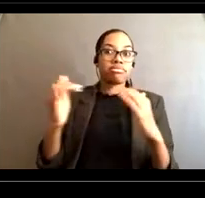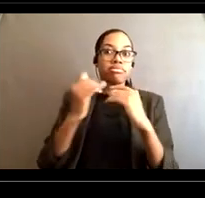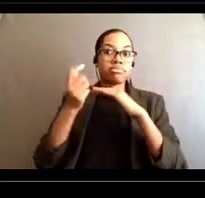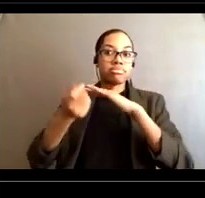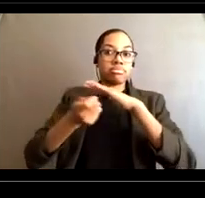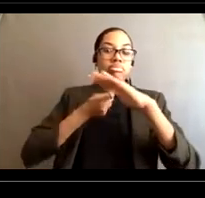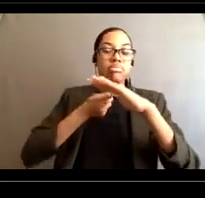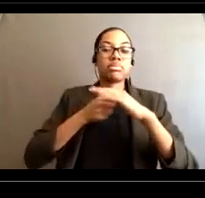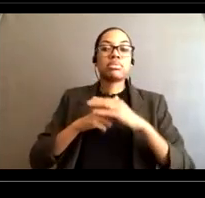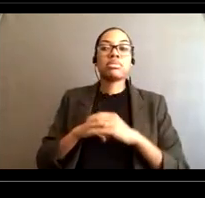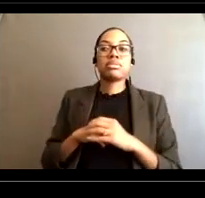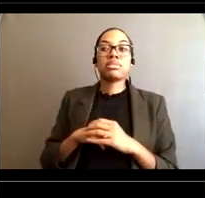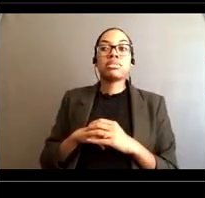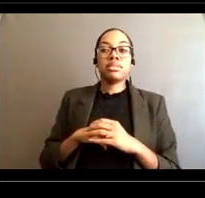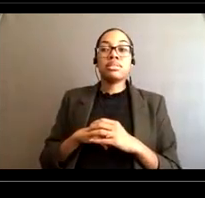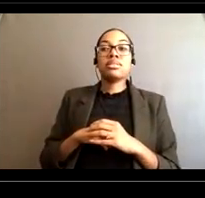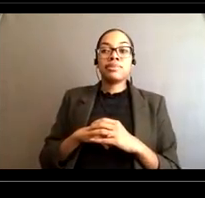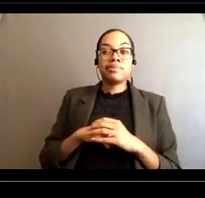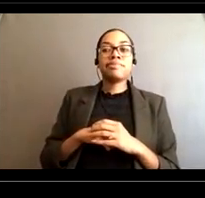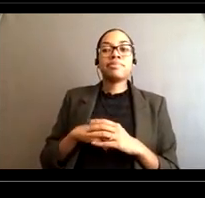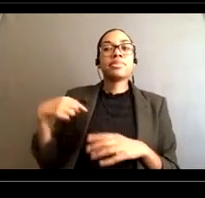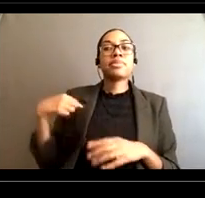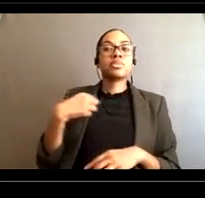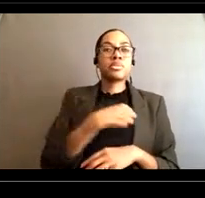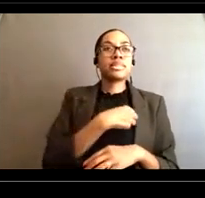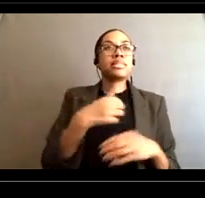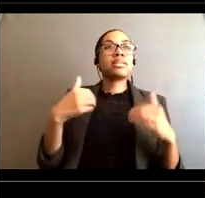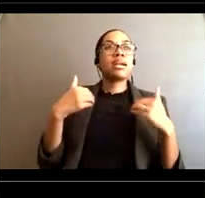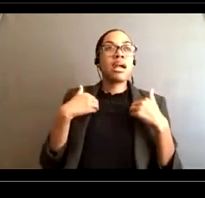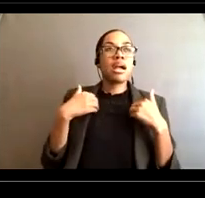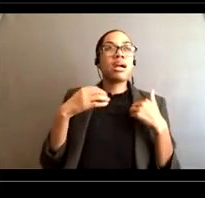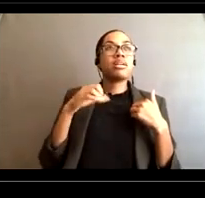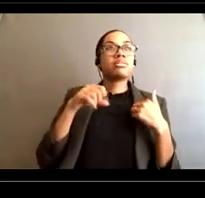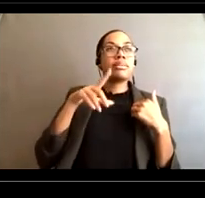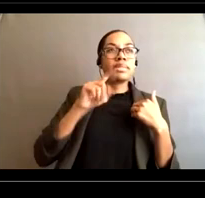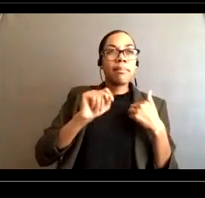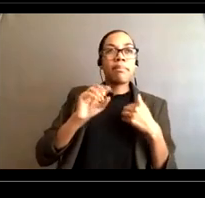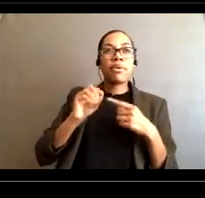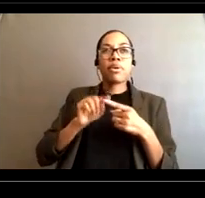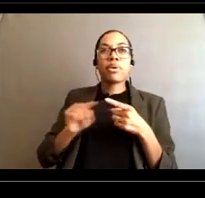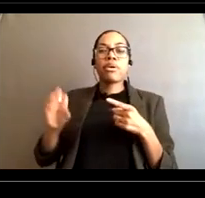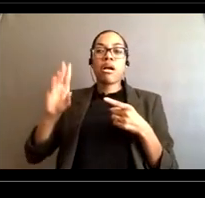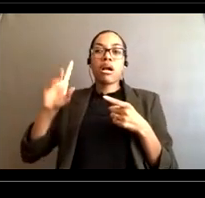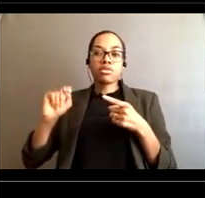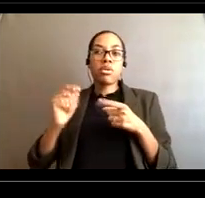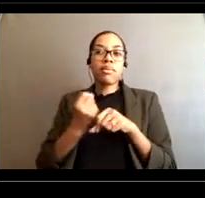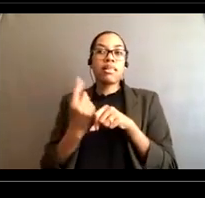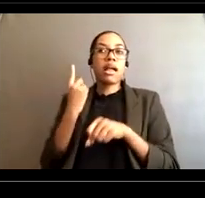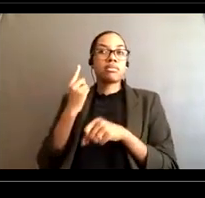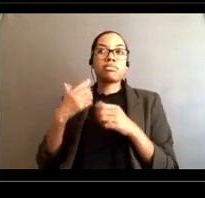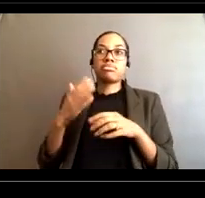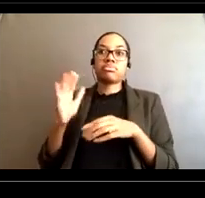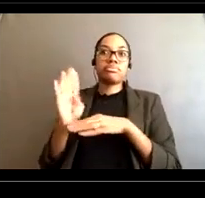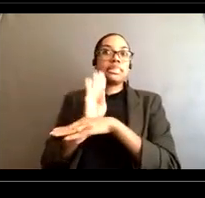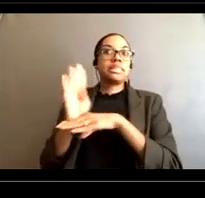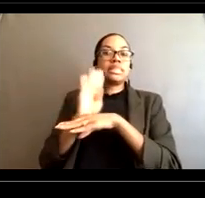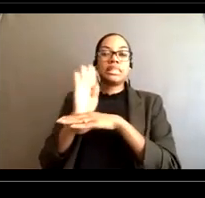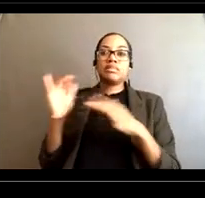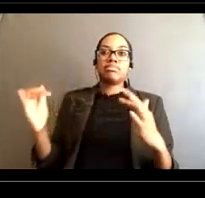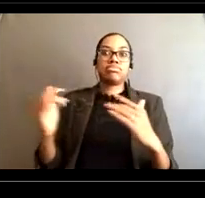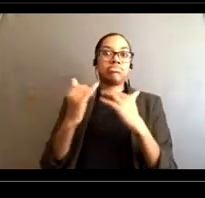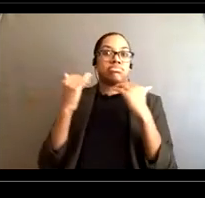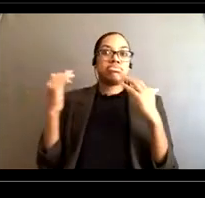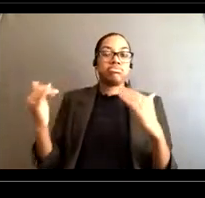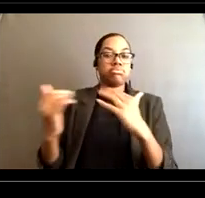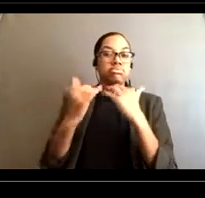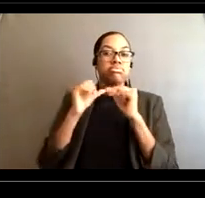period of rip current activity september into october But they're out there every day. It's just